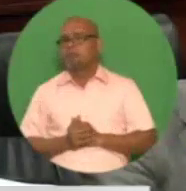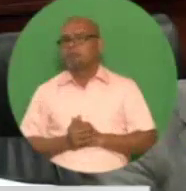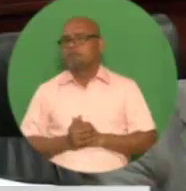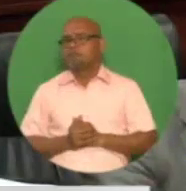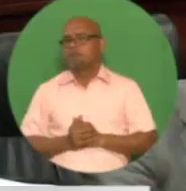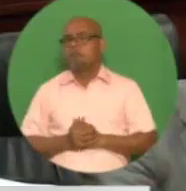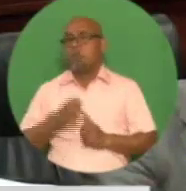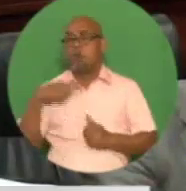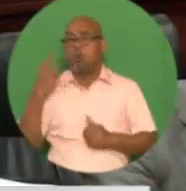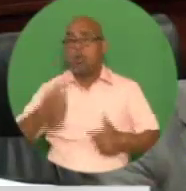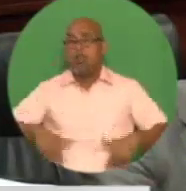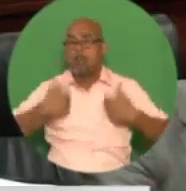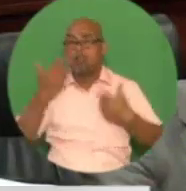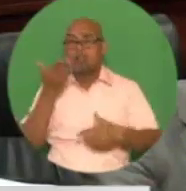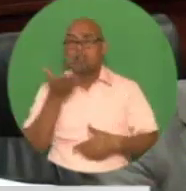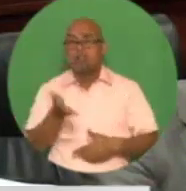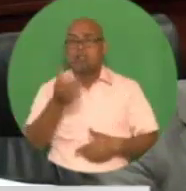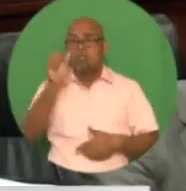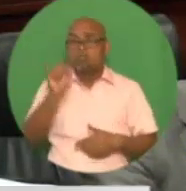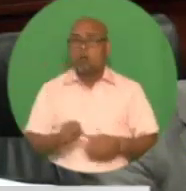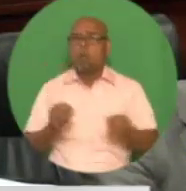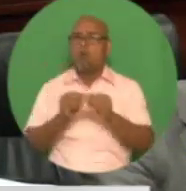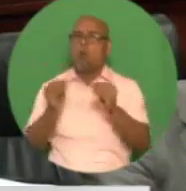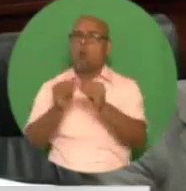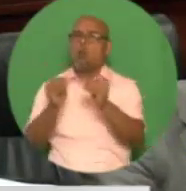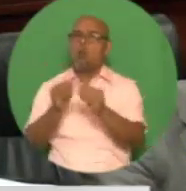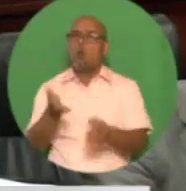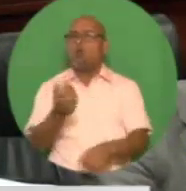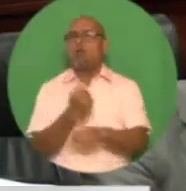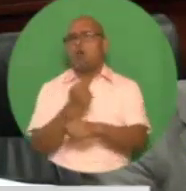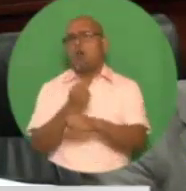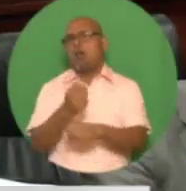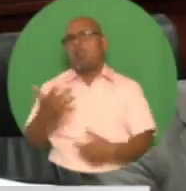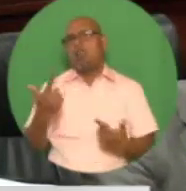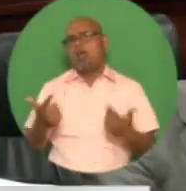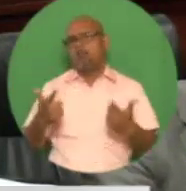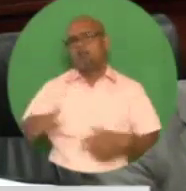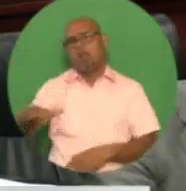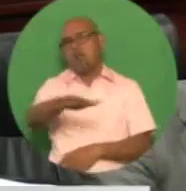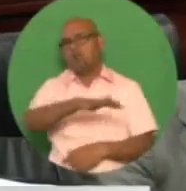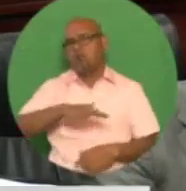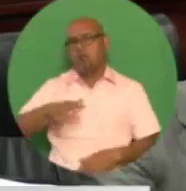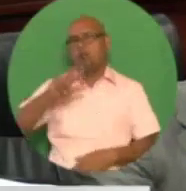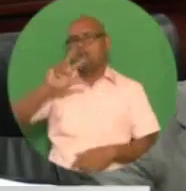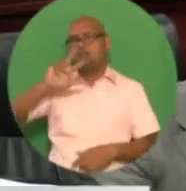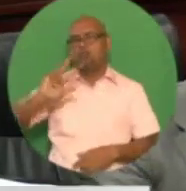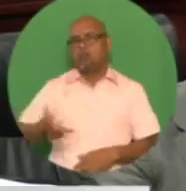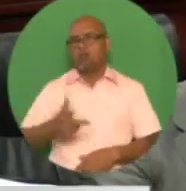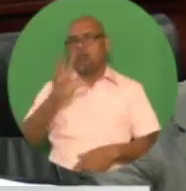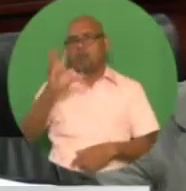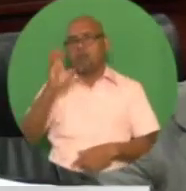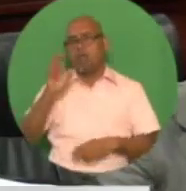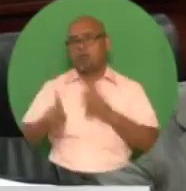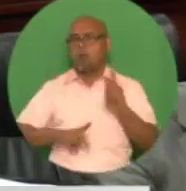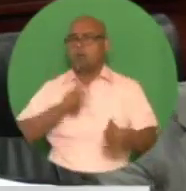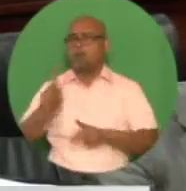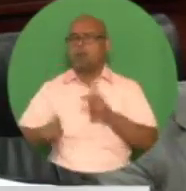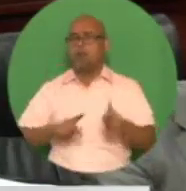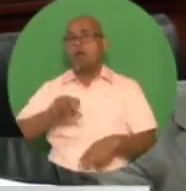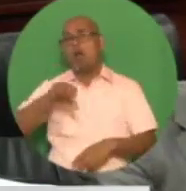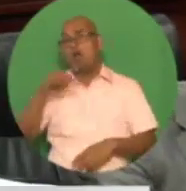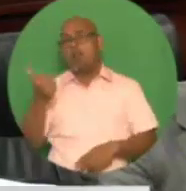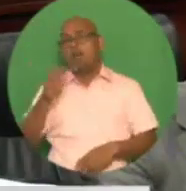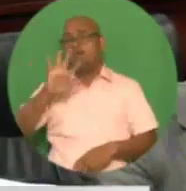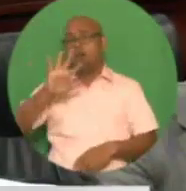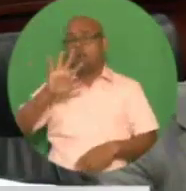southwest peninsula, with more than 3,500 direct and 5,700 indirect jobs being